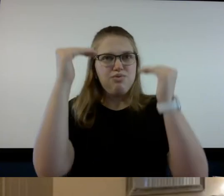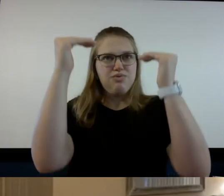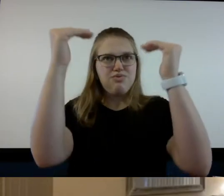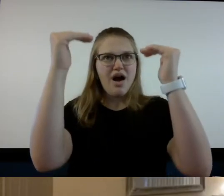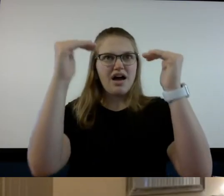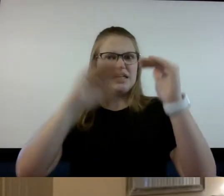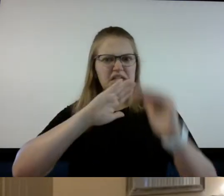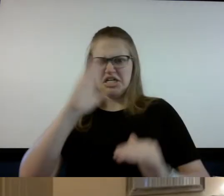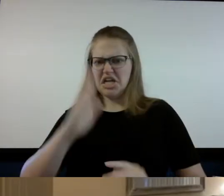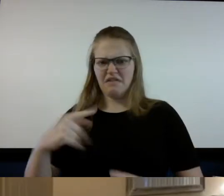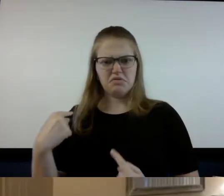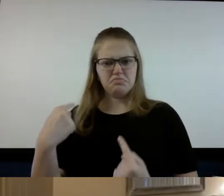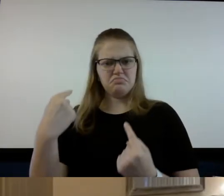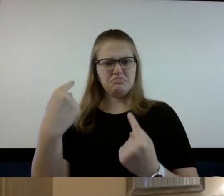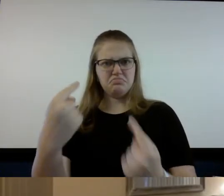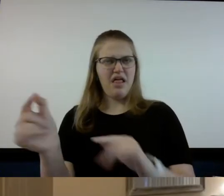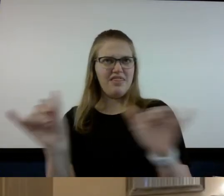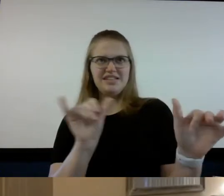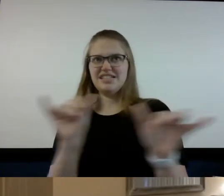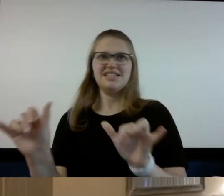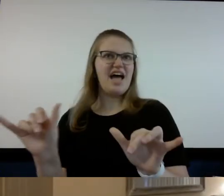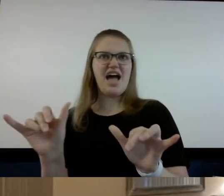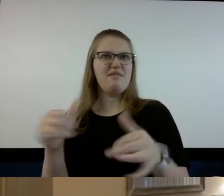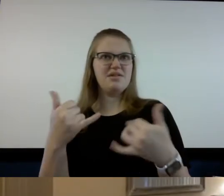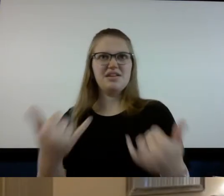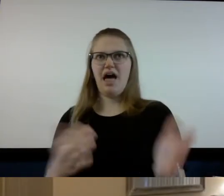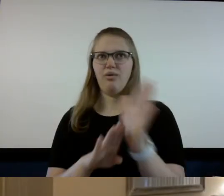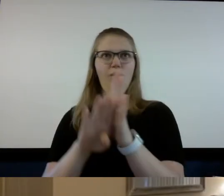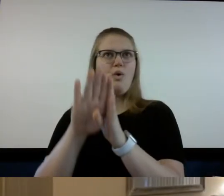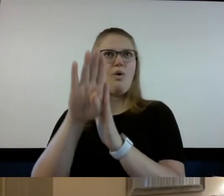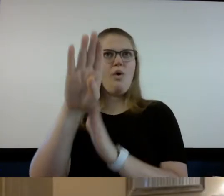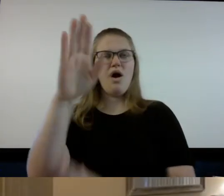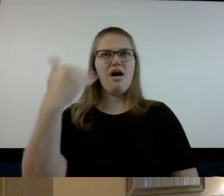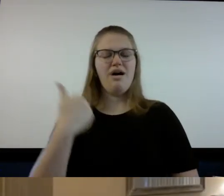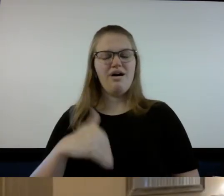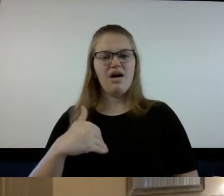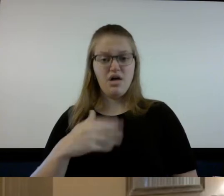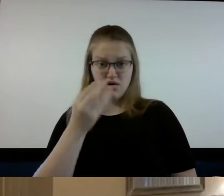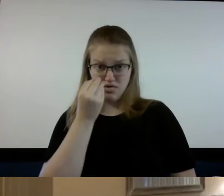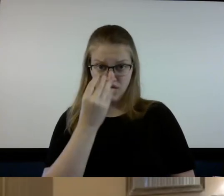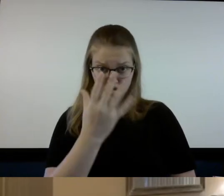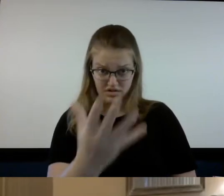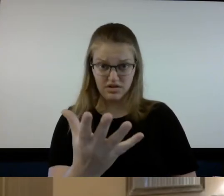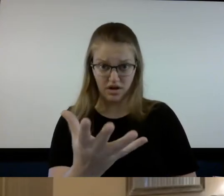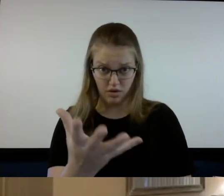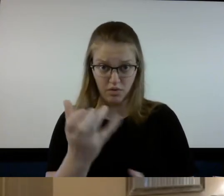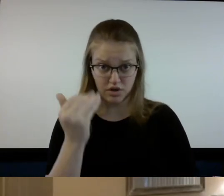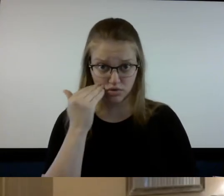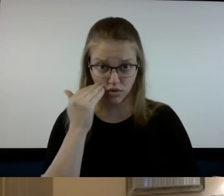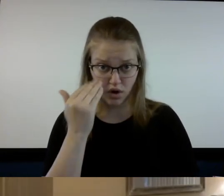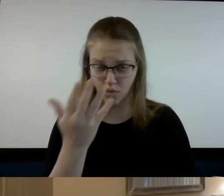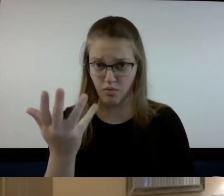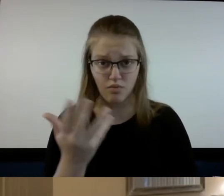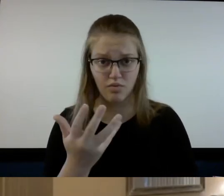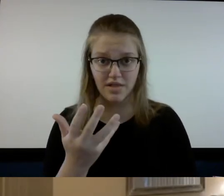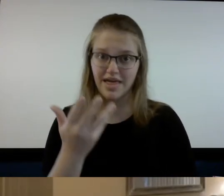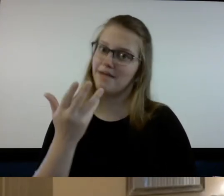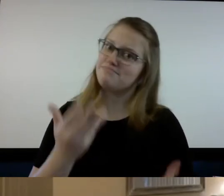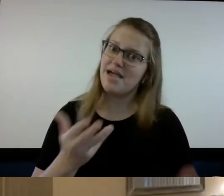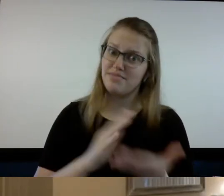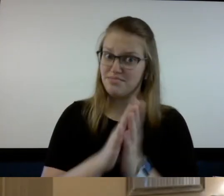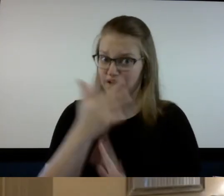high as it is right now and I want you to know that you may get it